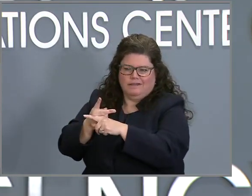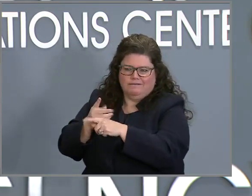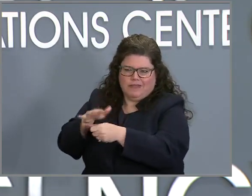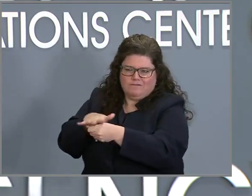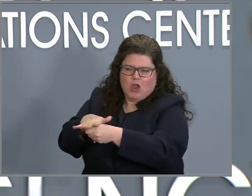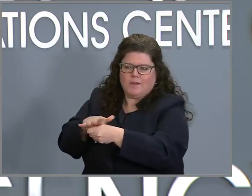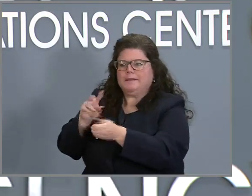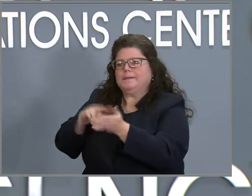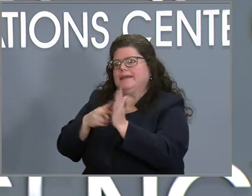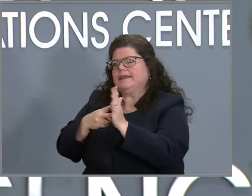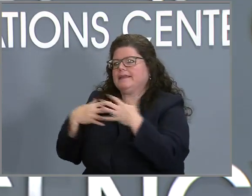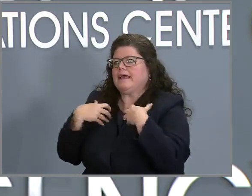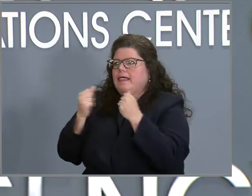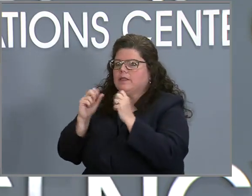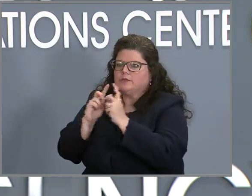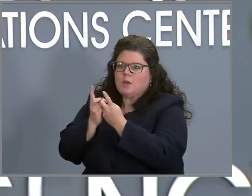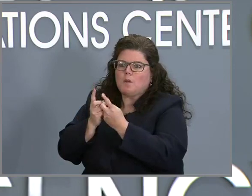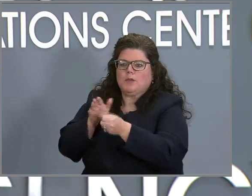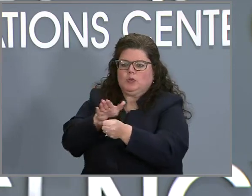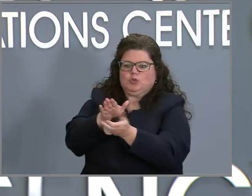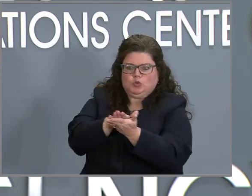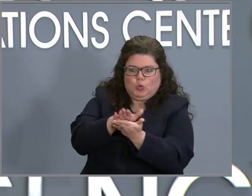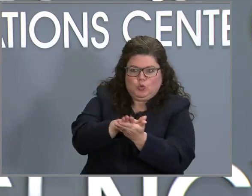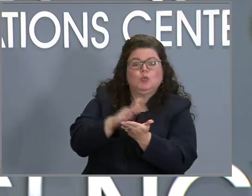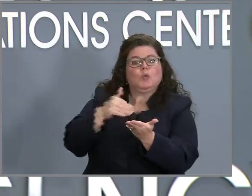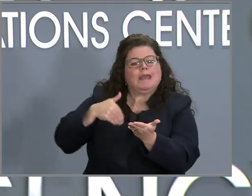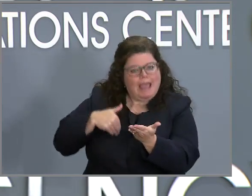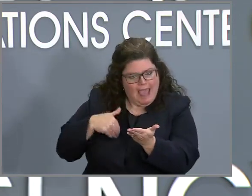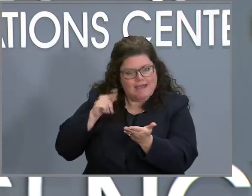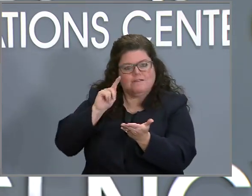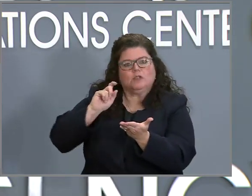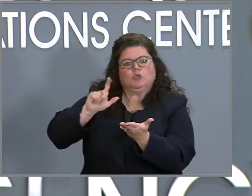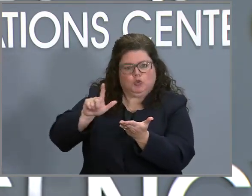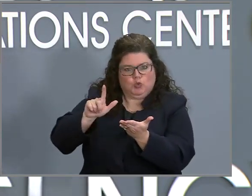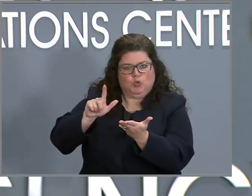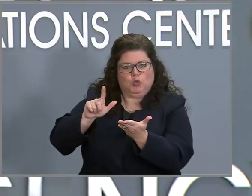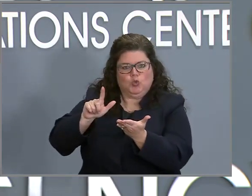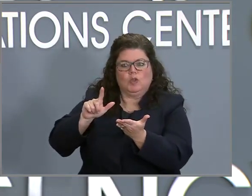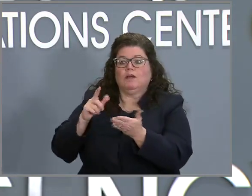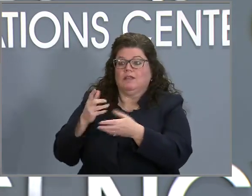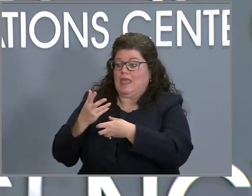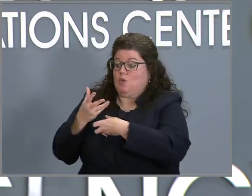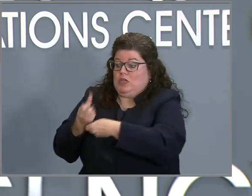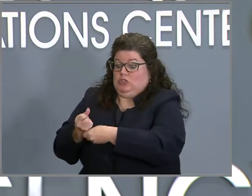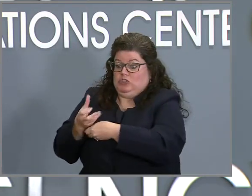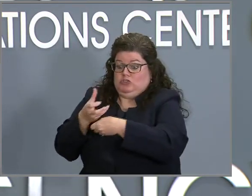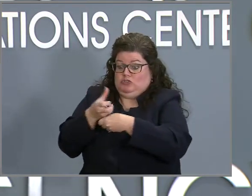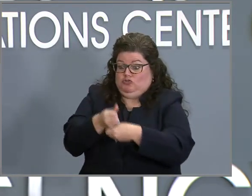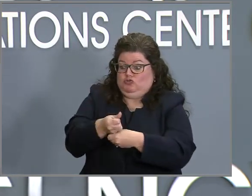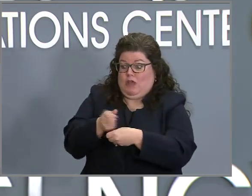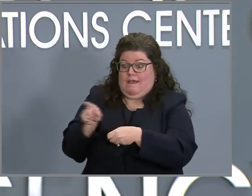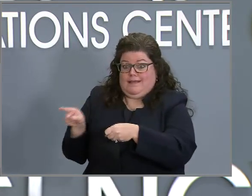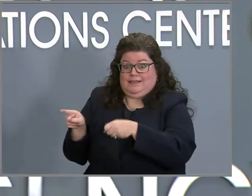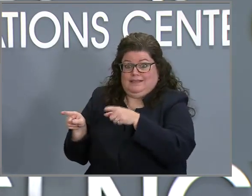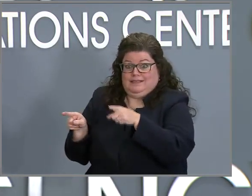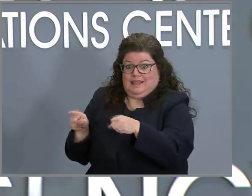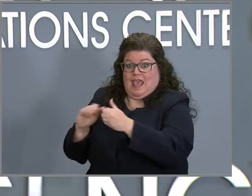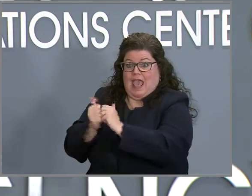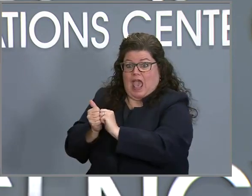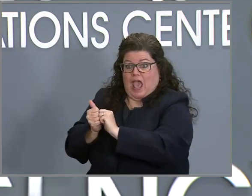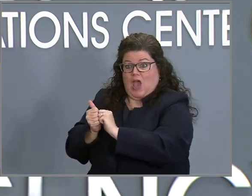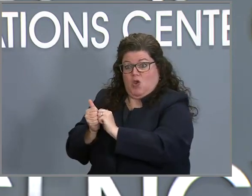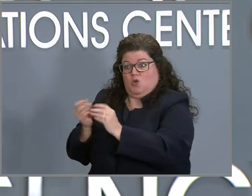department or in schools, we have created a tool where those entities where we can trust the end-to-end use of those